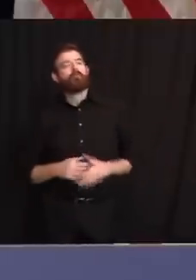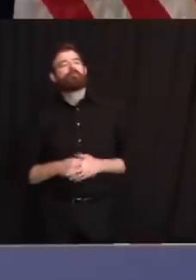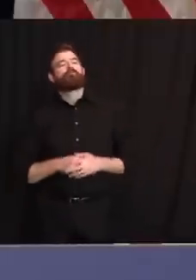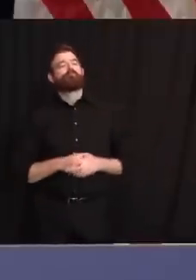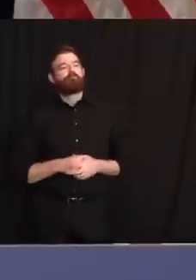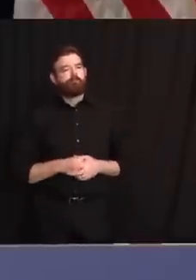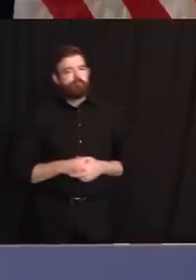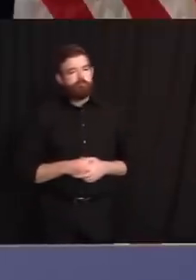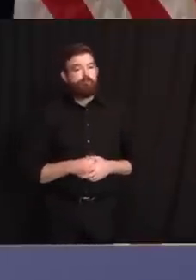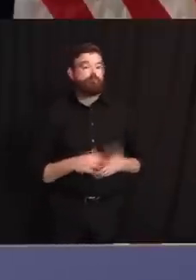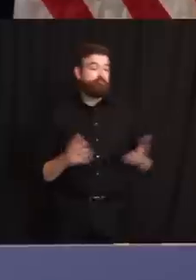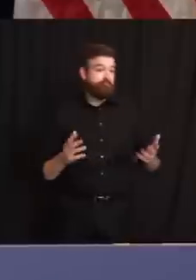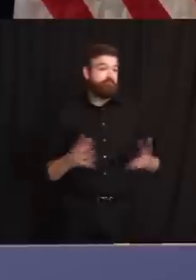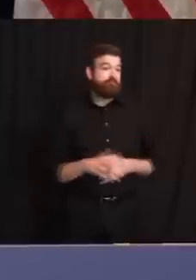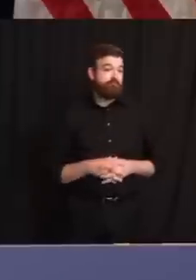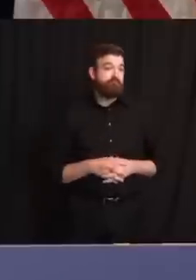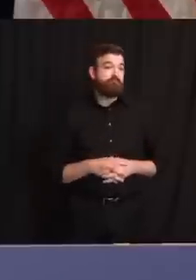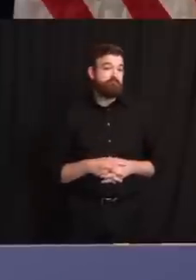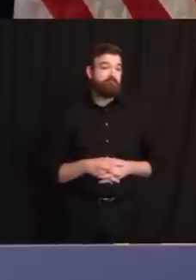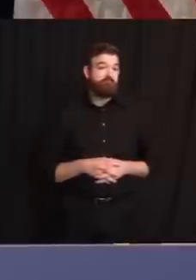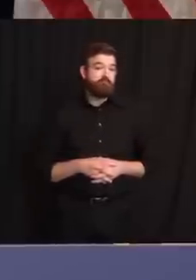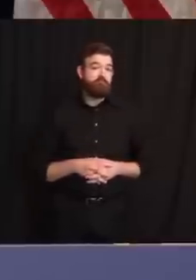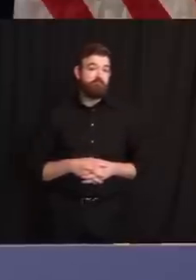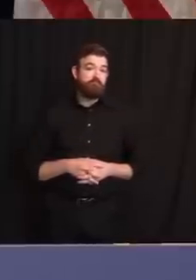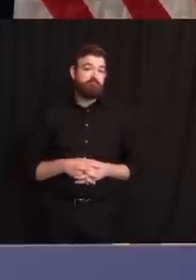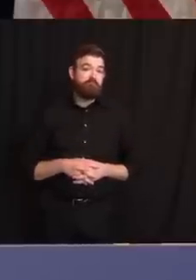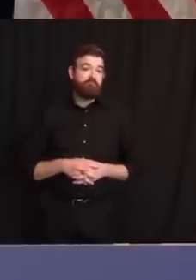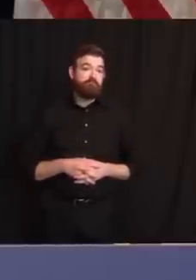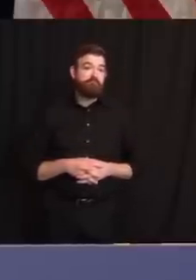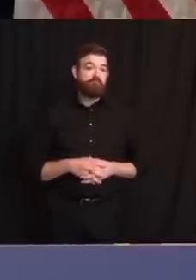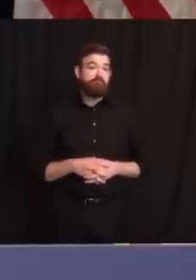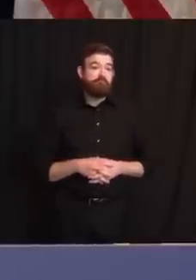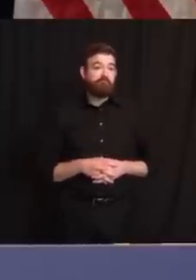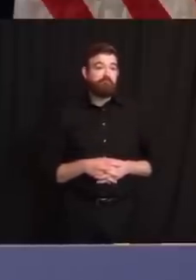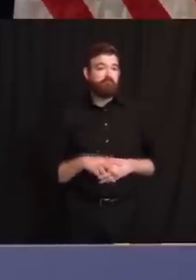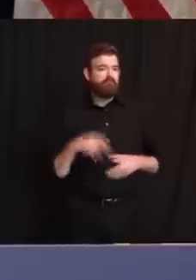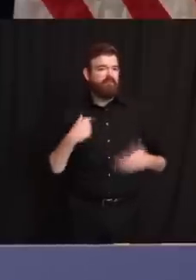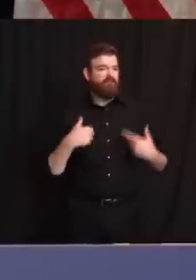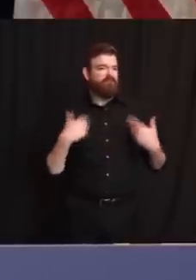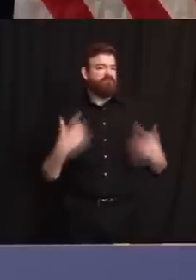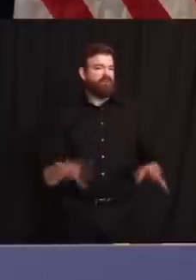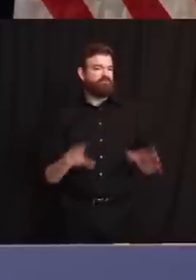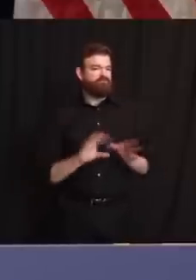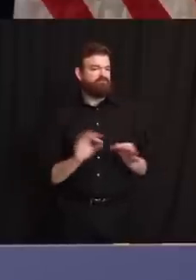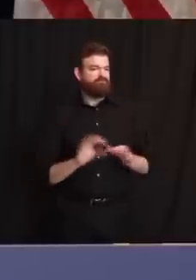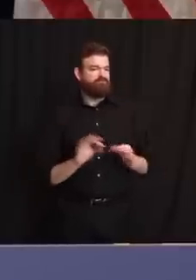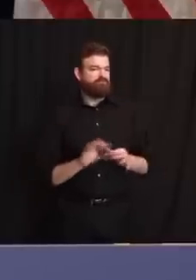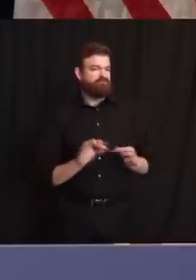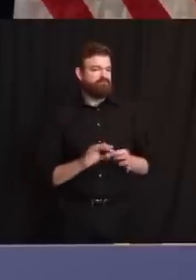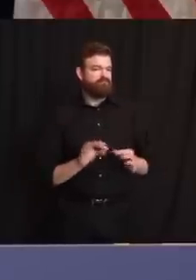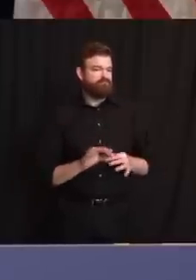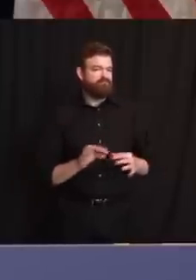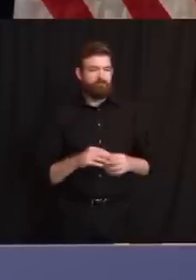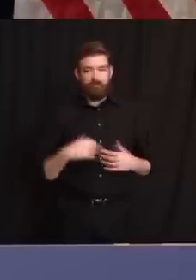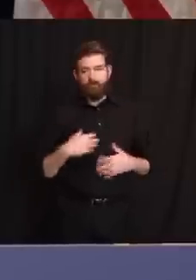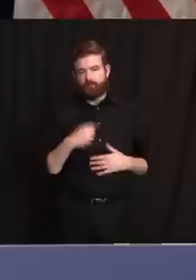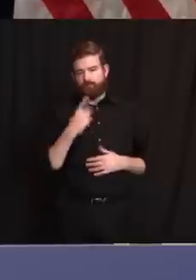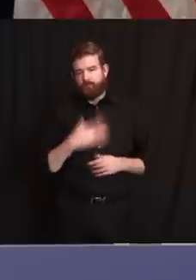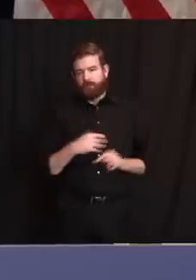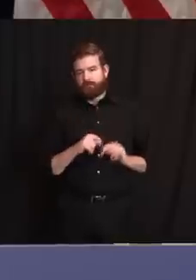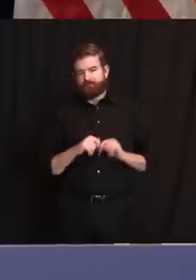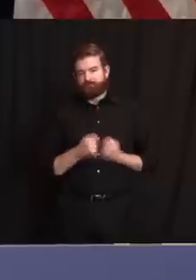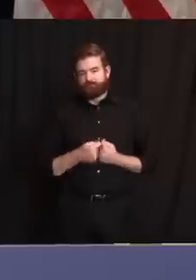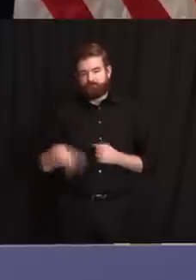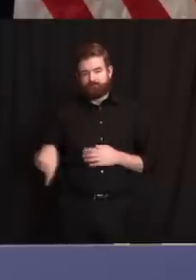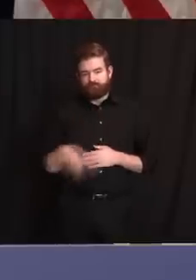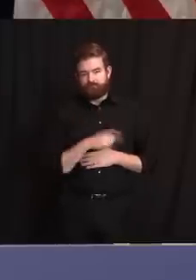Yeah. I would just say as a general matter, we've, I think I've said this here, but I know I've said it with the team. We are, I'm